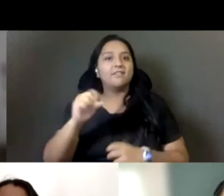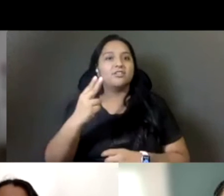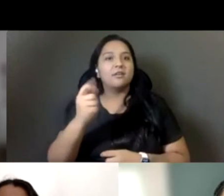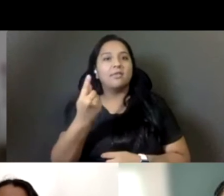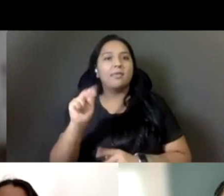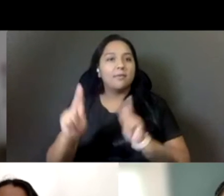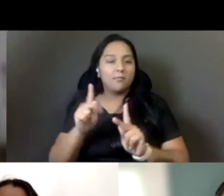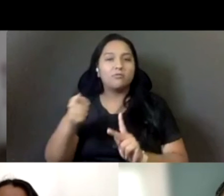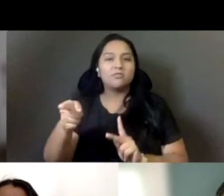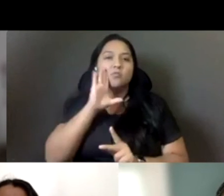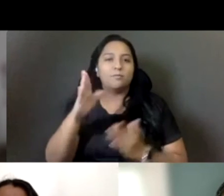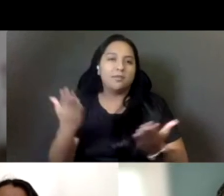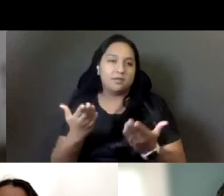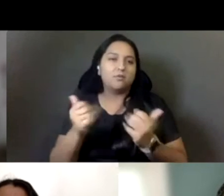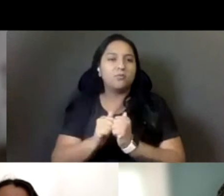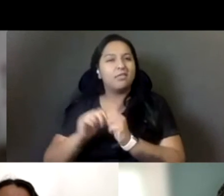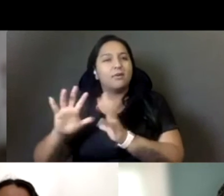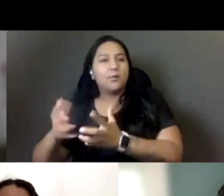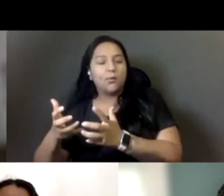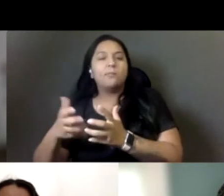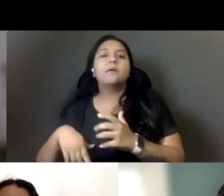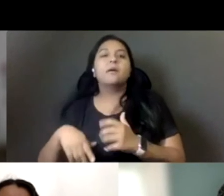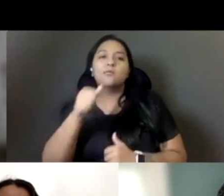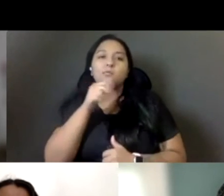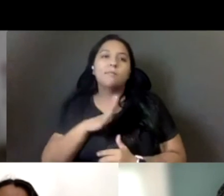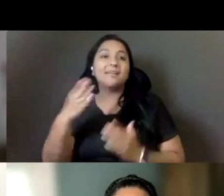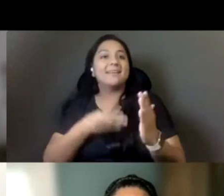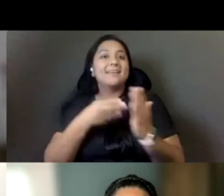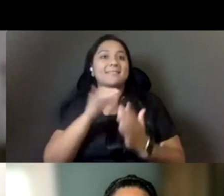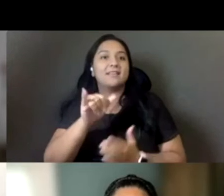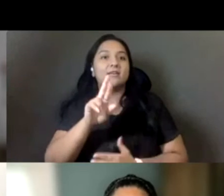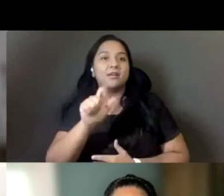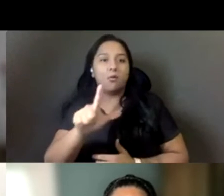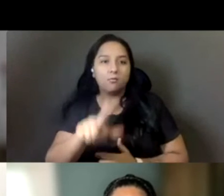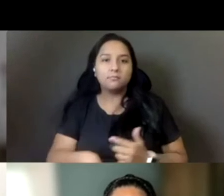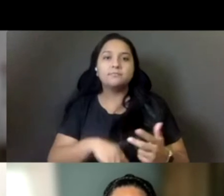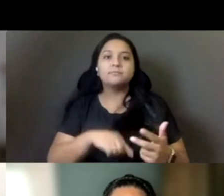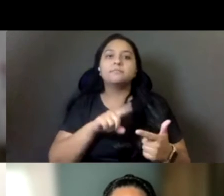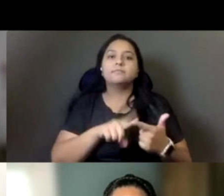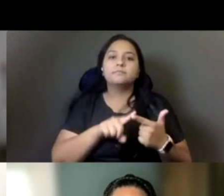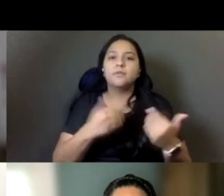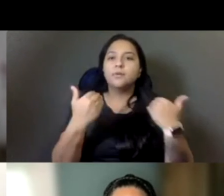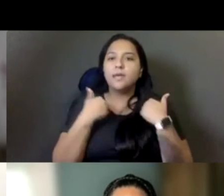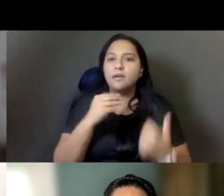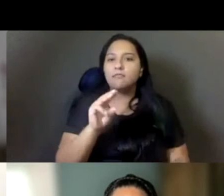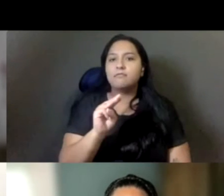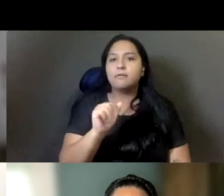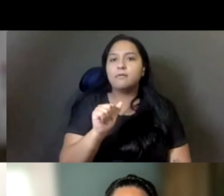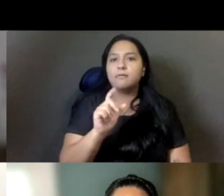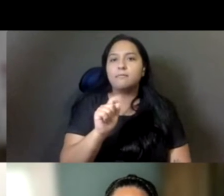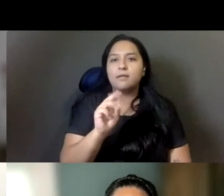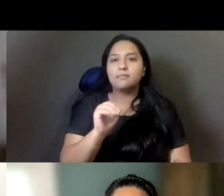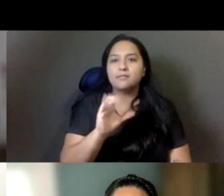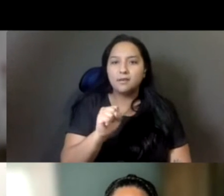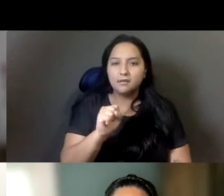of women against the recall. We have Matt Abilar Masias from California league of conservation voters, Jairo Cortez